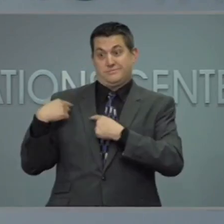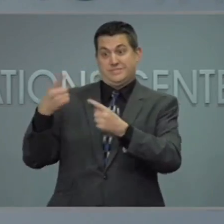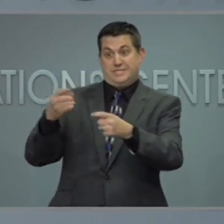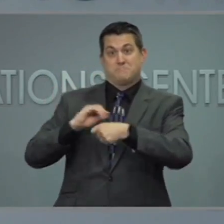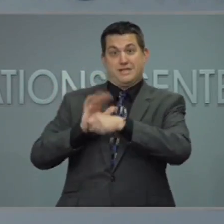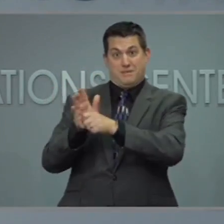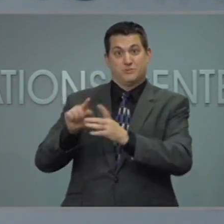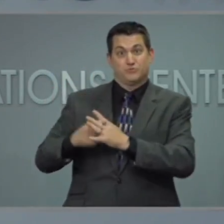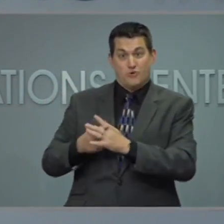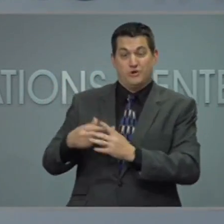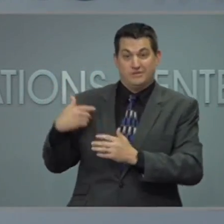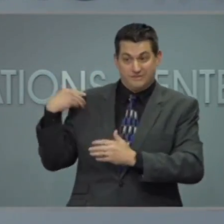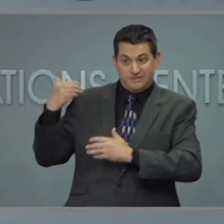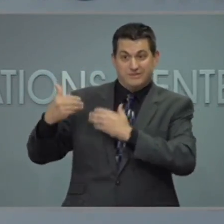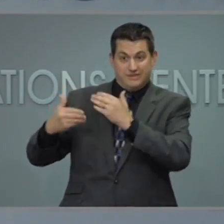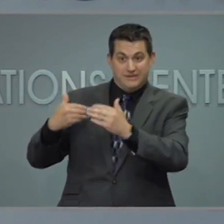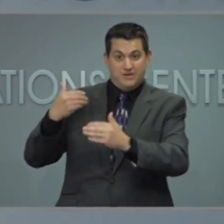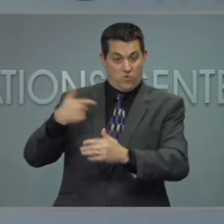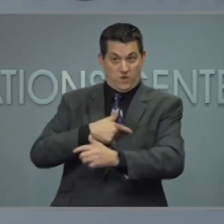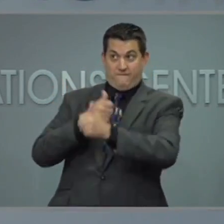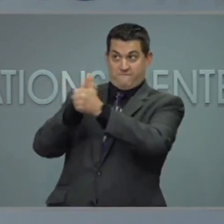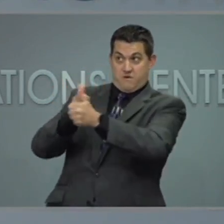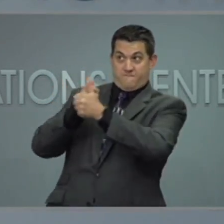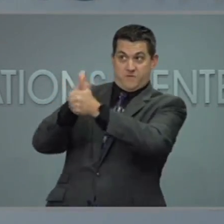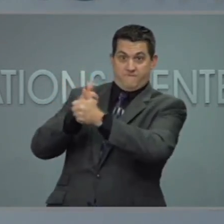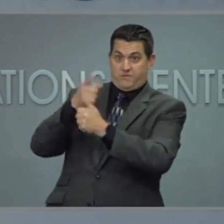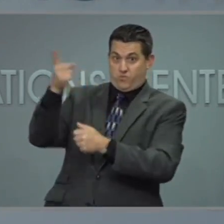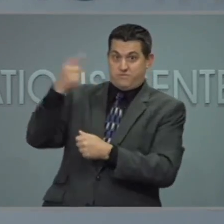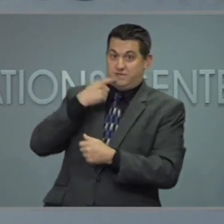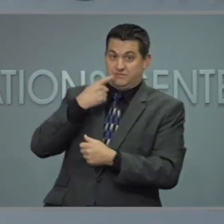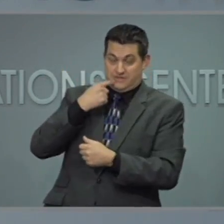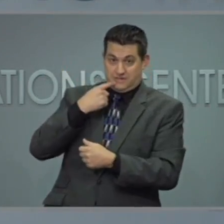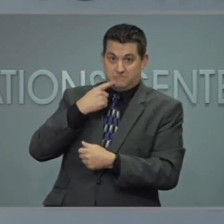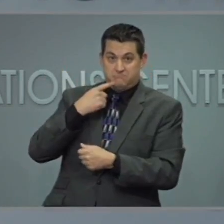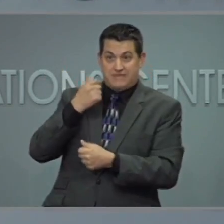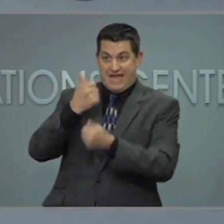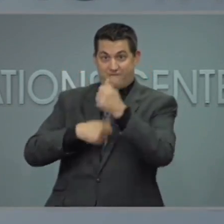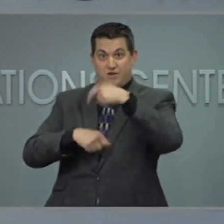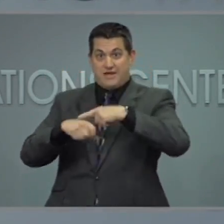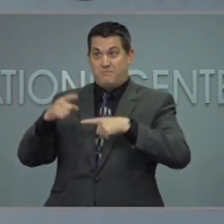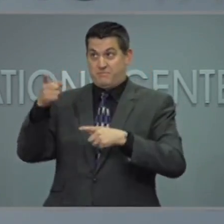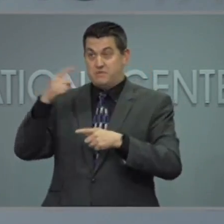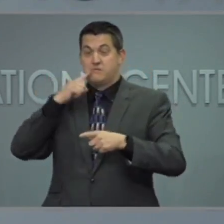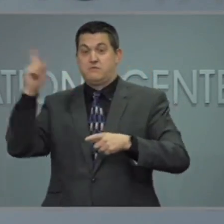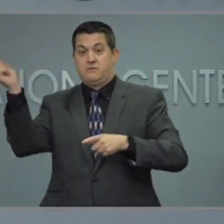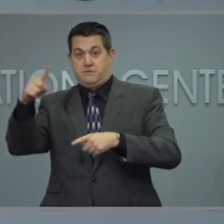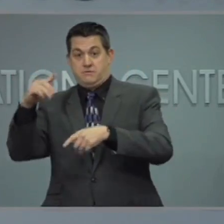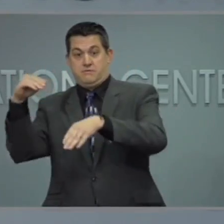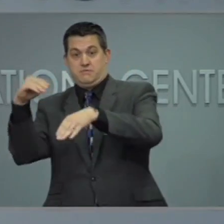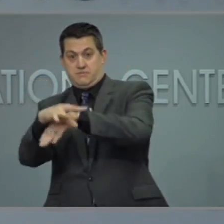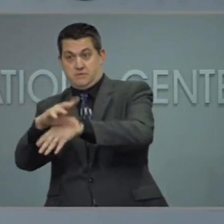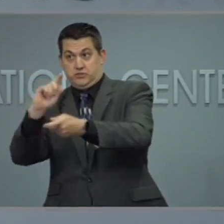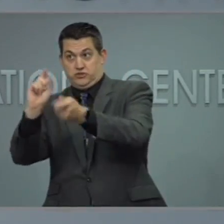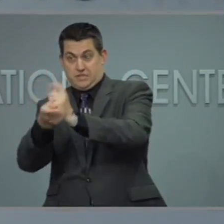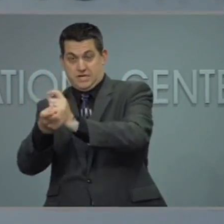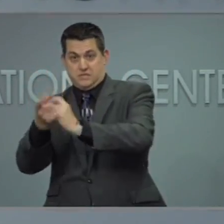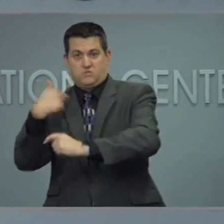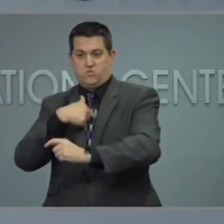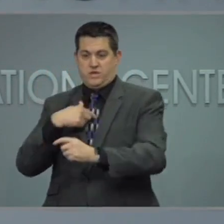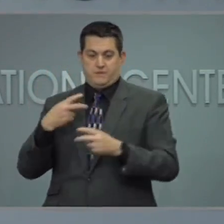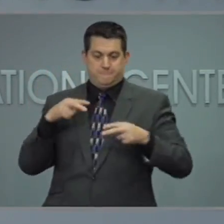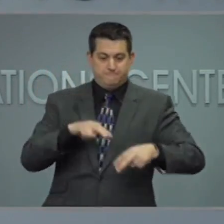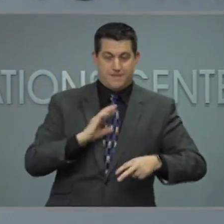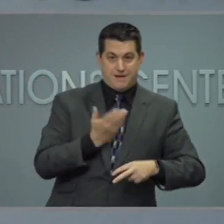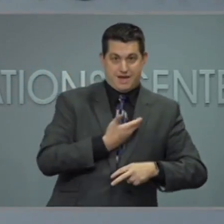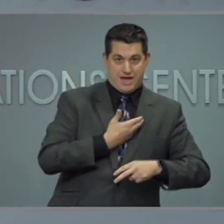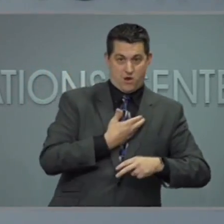we have been following the CDC guidance. Most every time the CDC guidance changed, we would look at